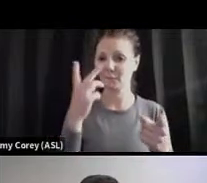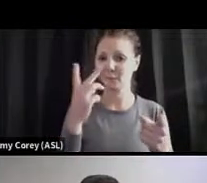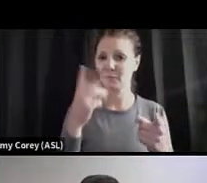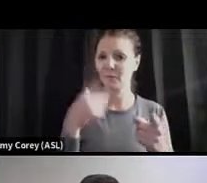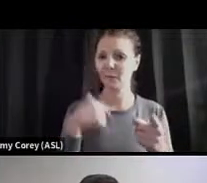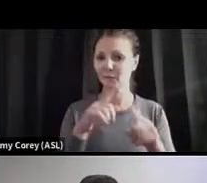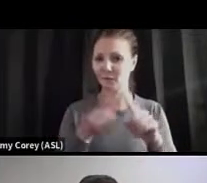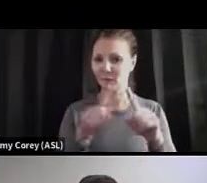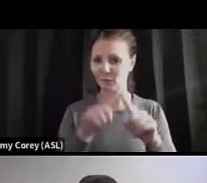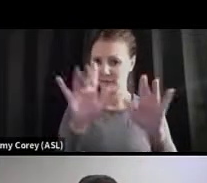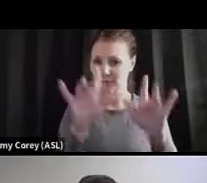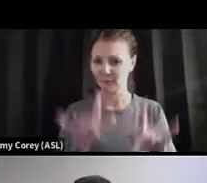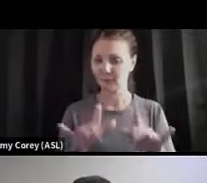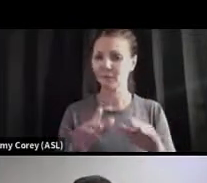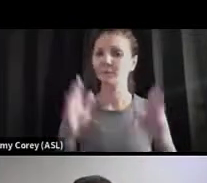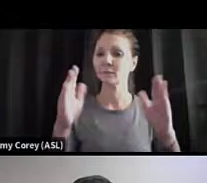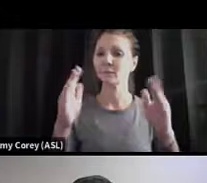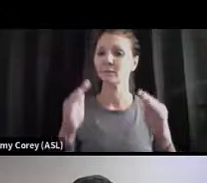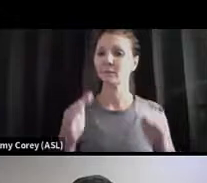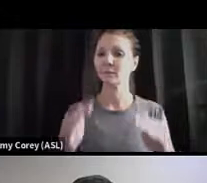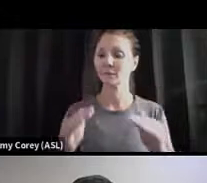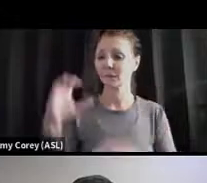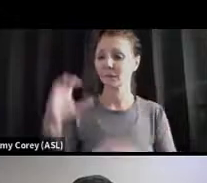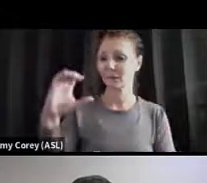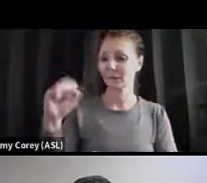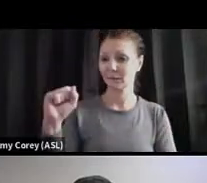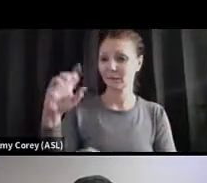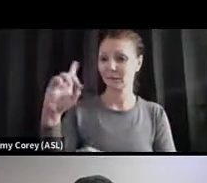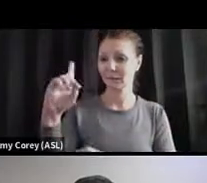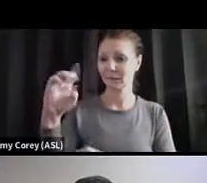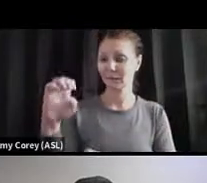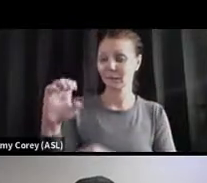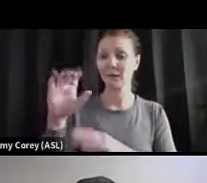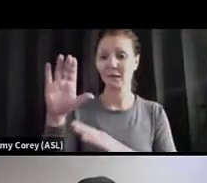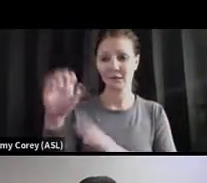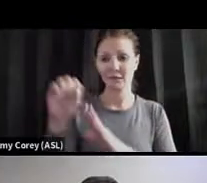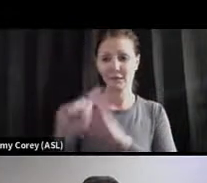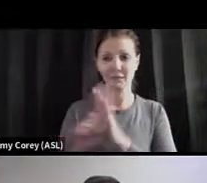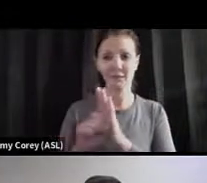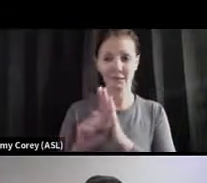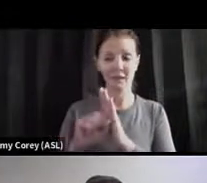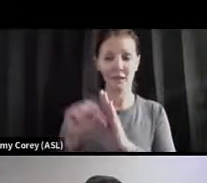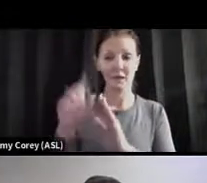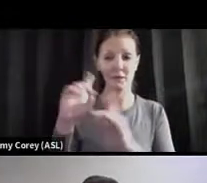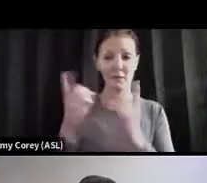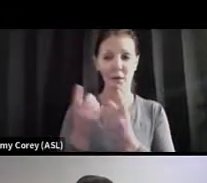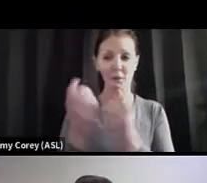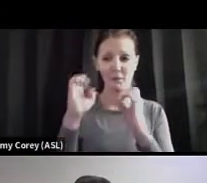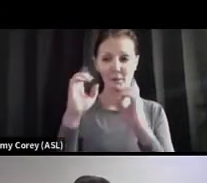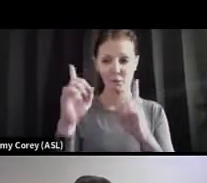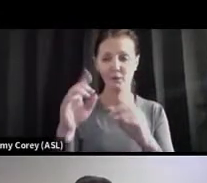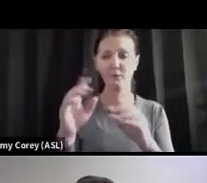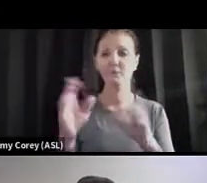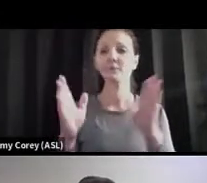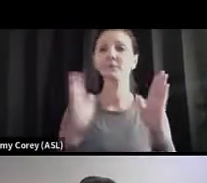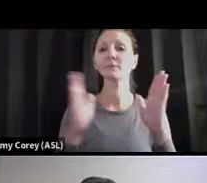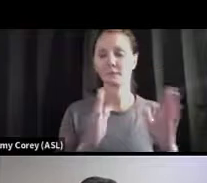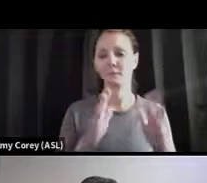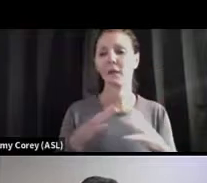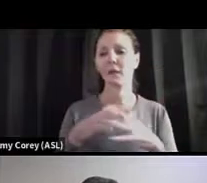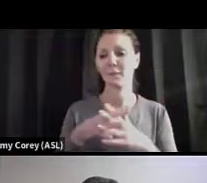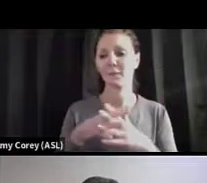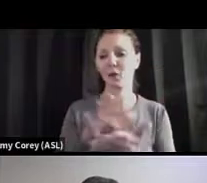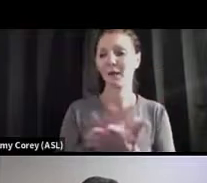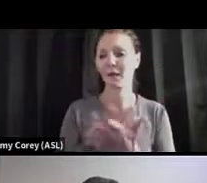and different questions. This is the State Department of Education web page. And finally, the American Academy of